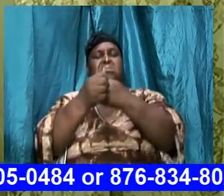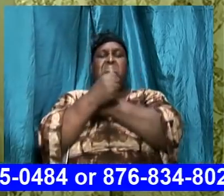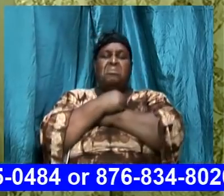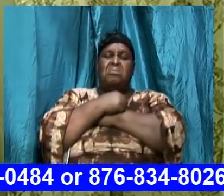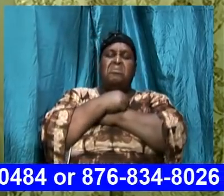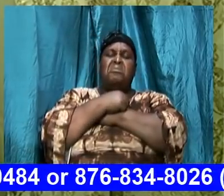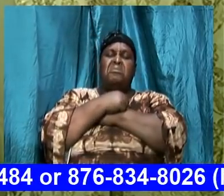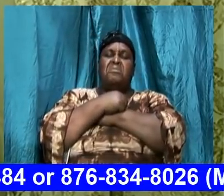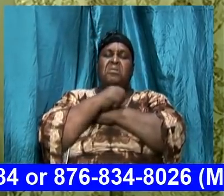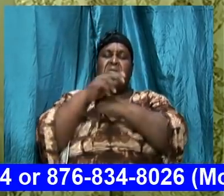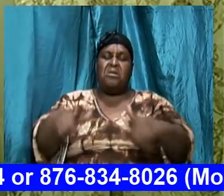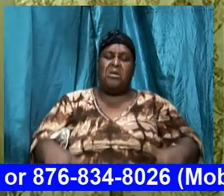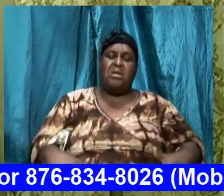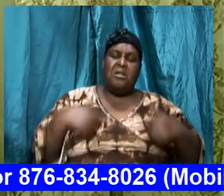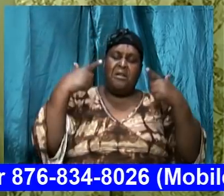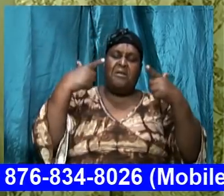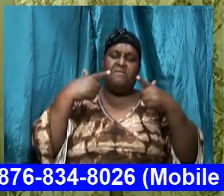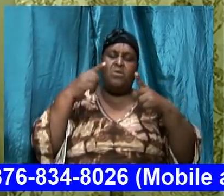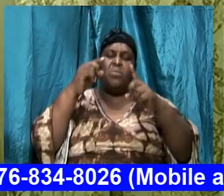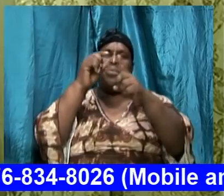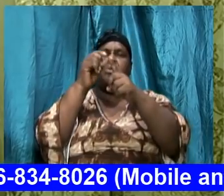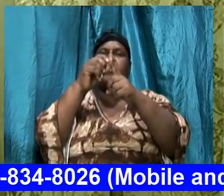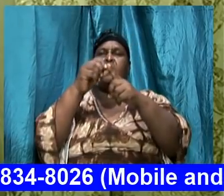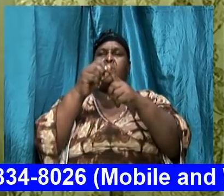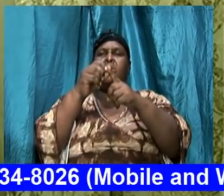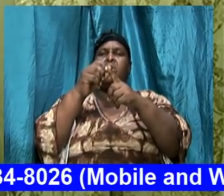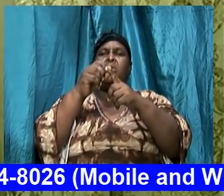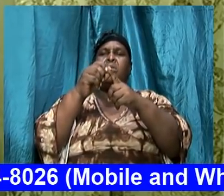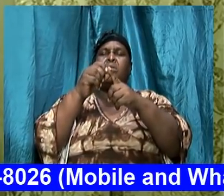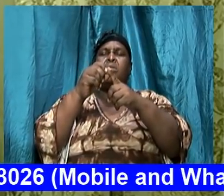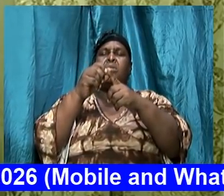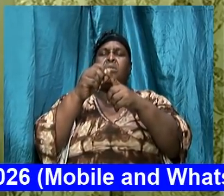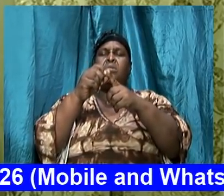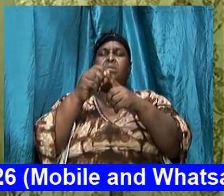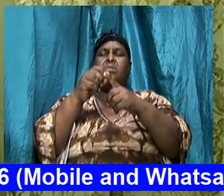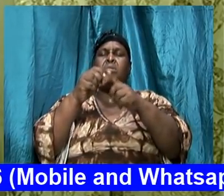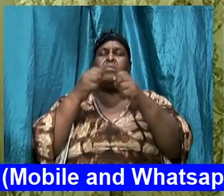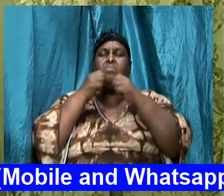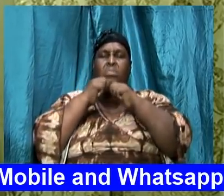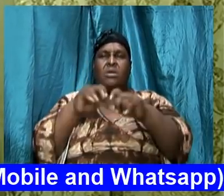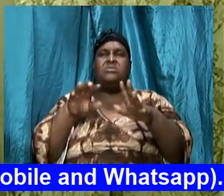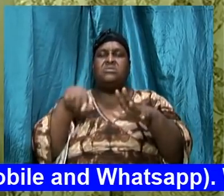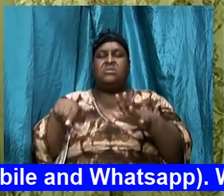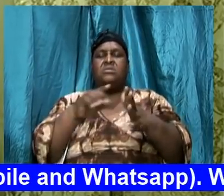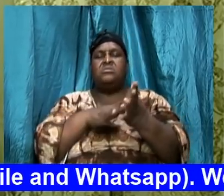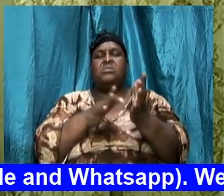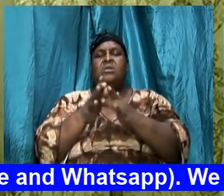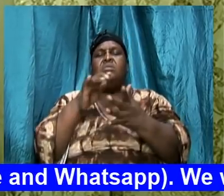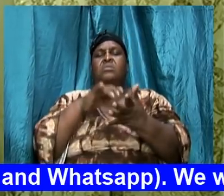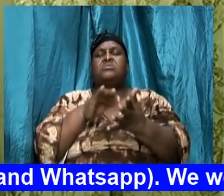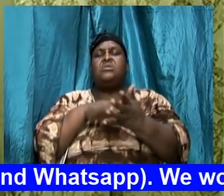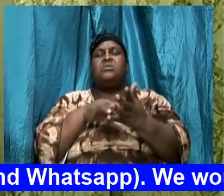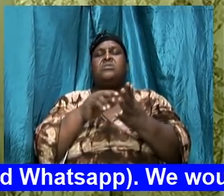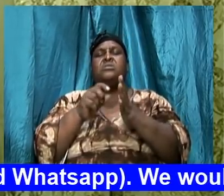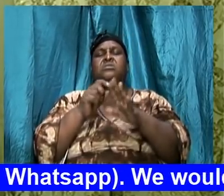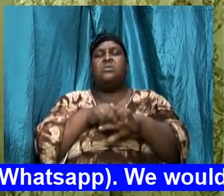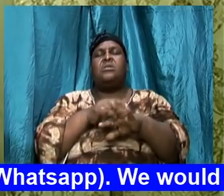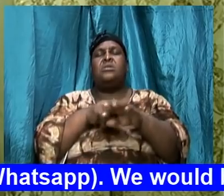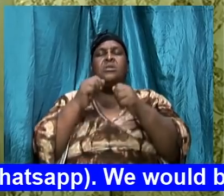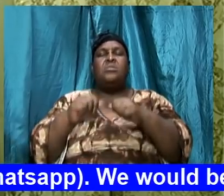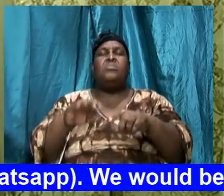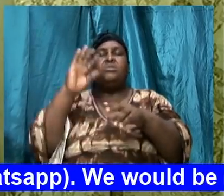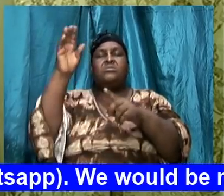it and then to live in it to walk in the word bless this Bible study series I pray bless your people